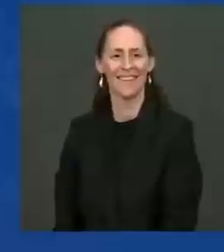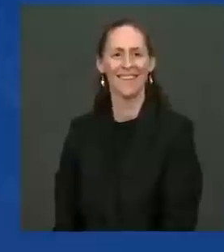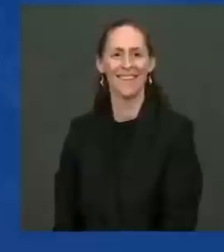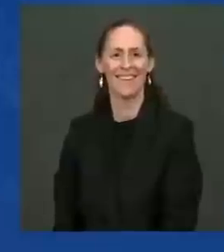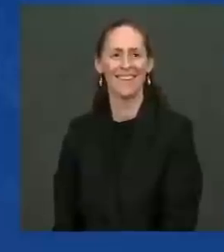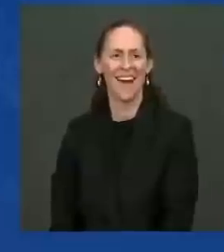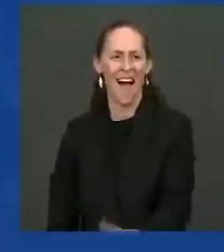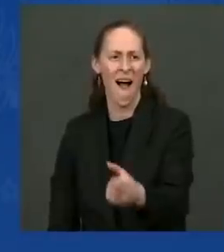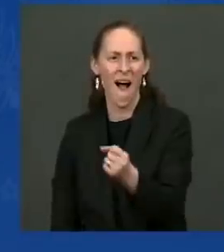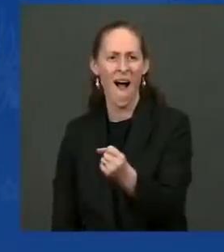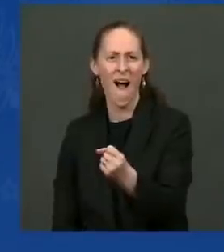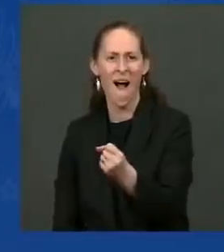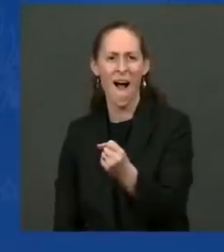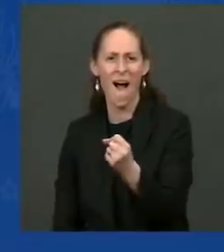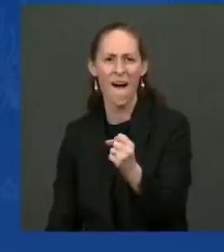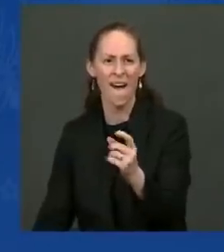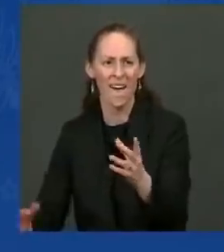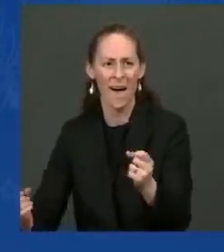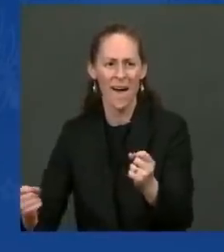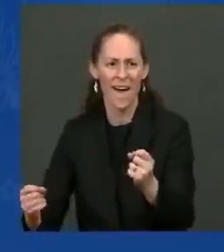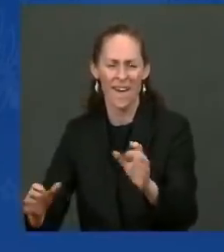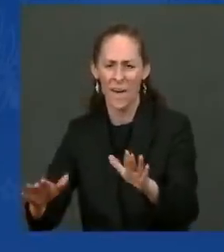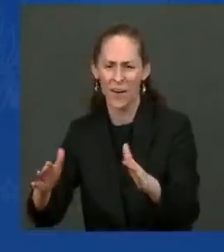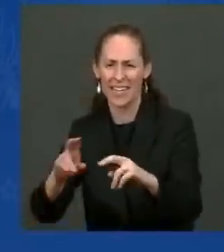Please have a seat.